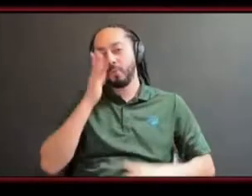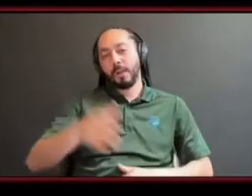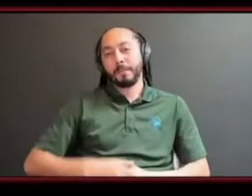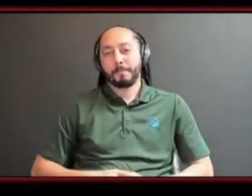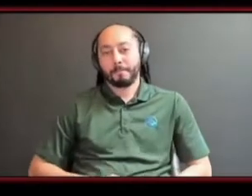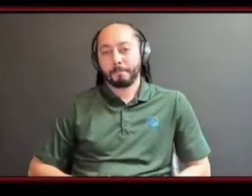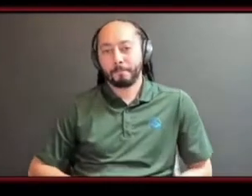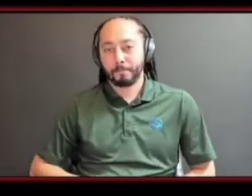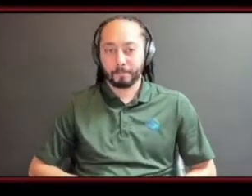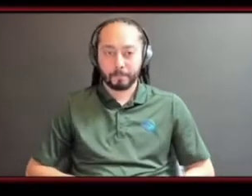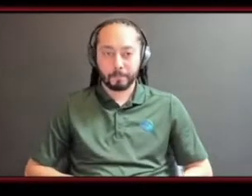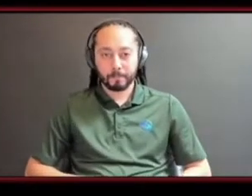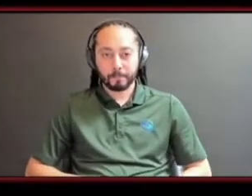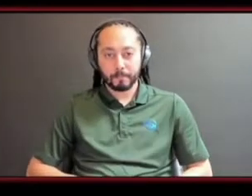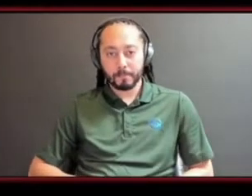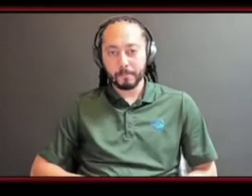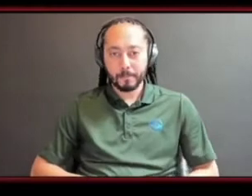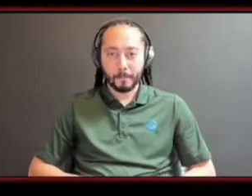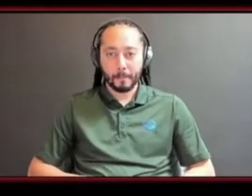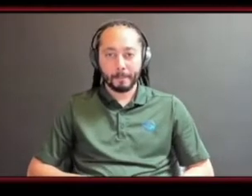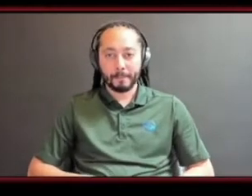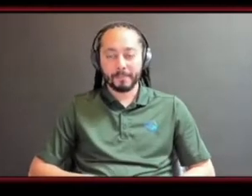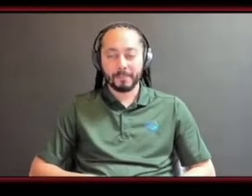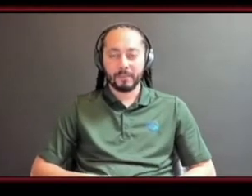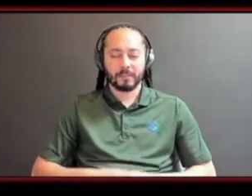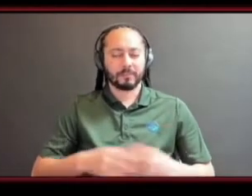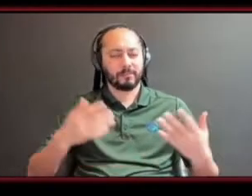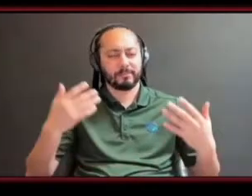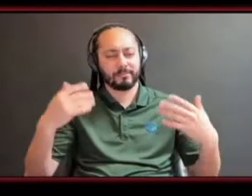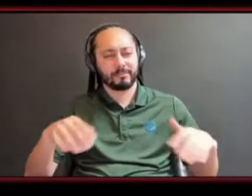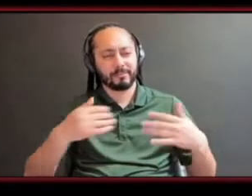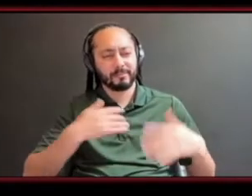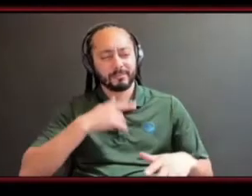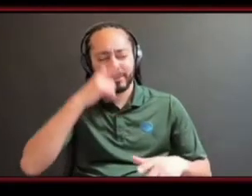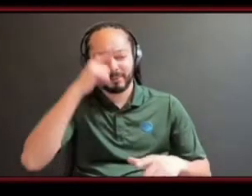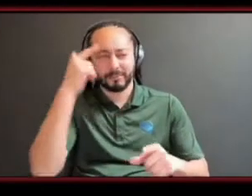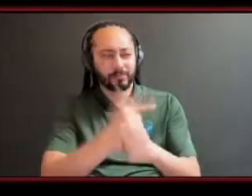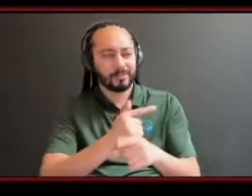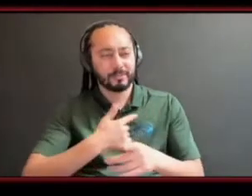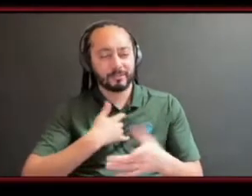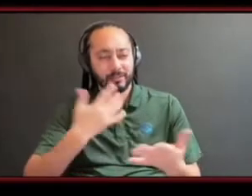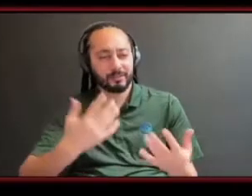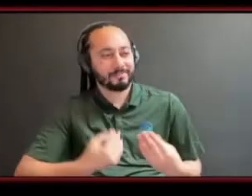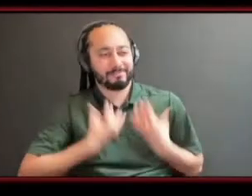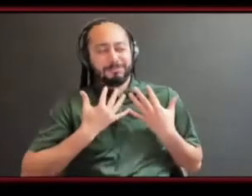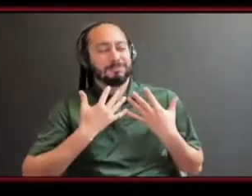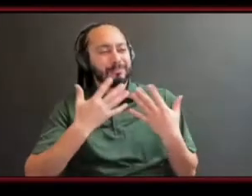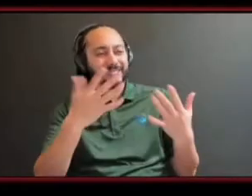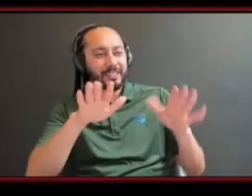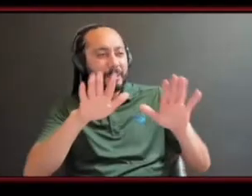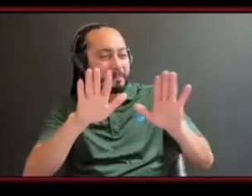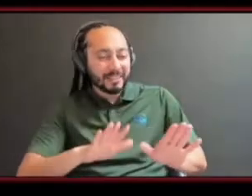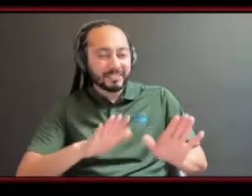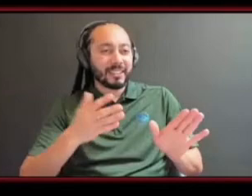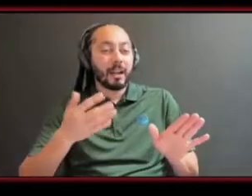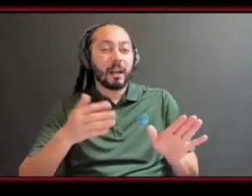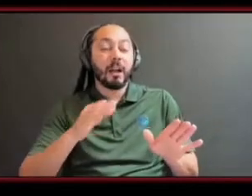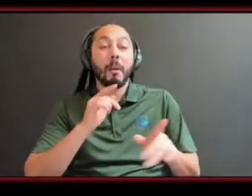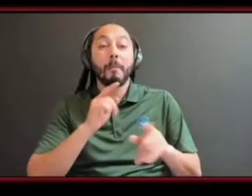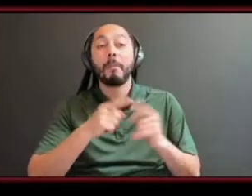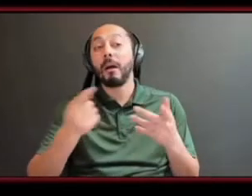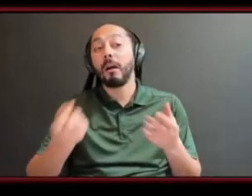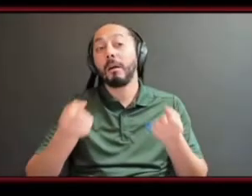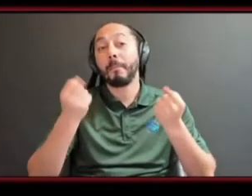so inspirational my brother you said it perfectly um i love the fact that you say you know i feel like a lot of people fall in the the habit of